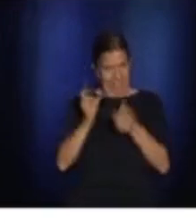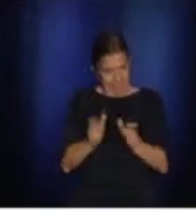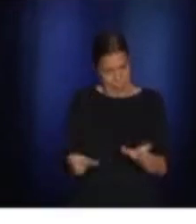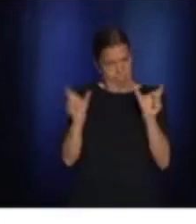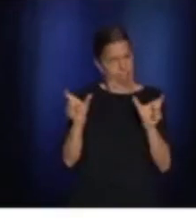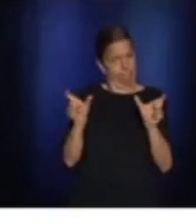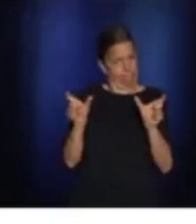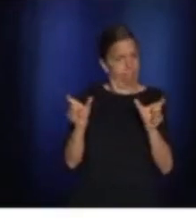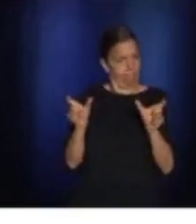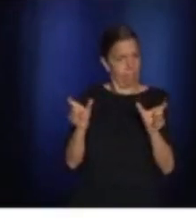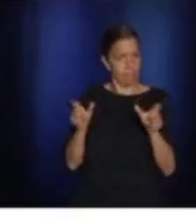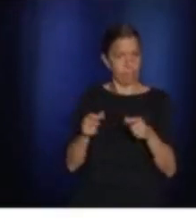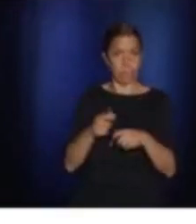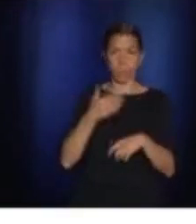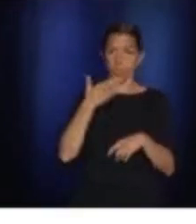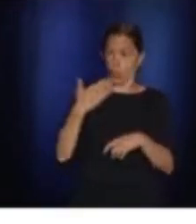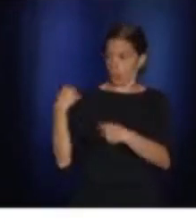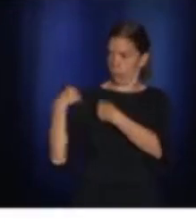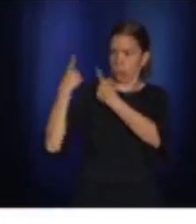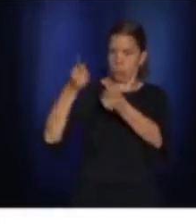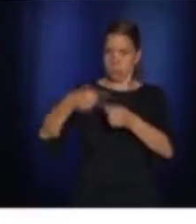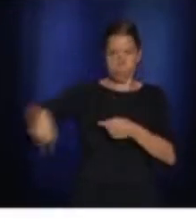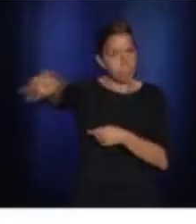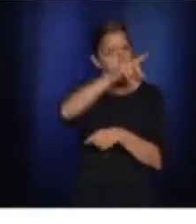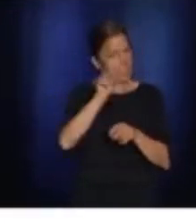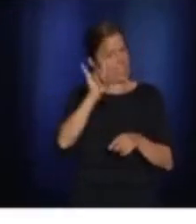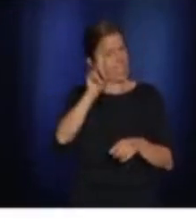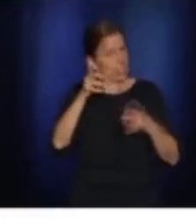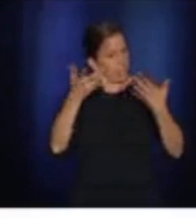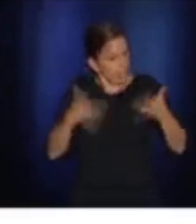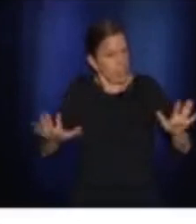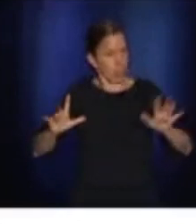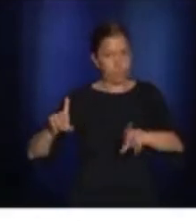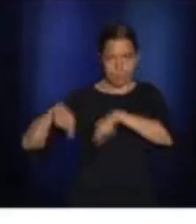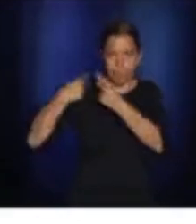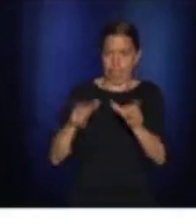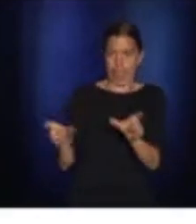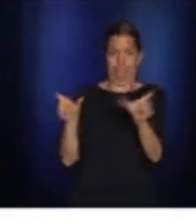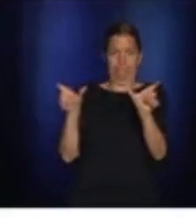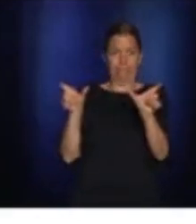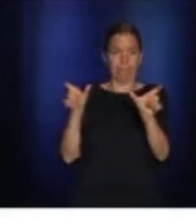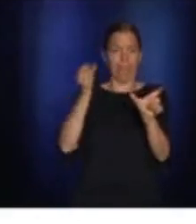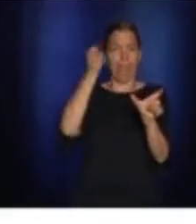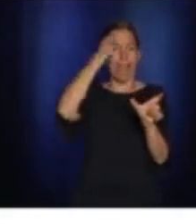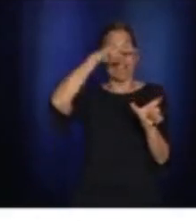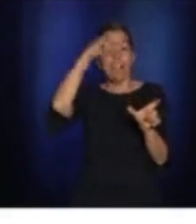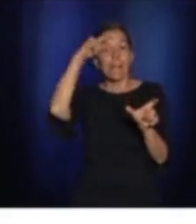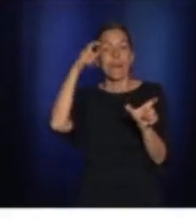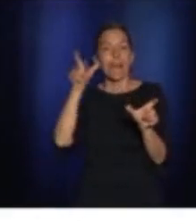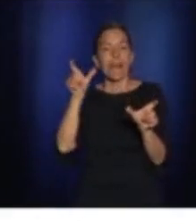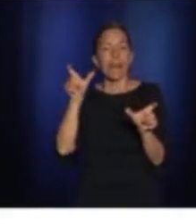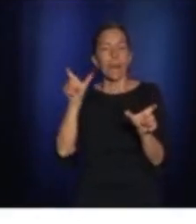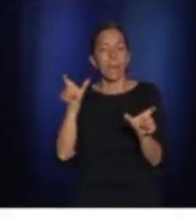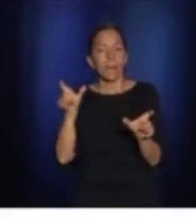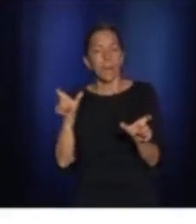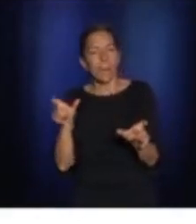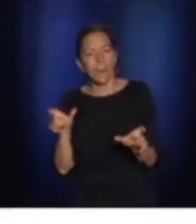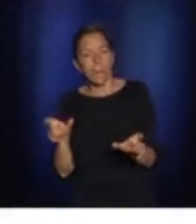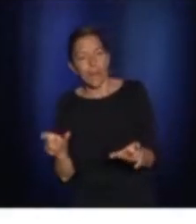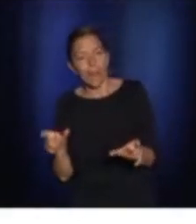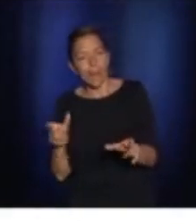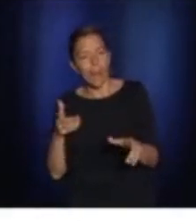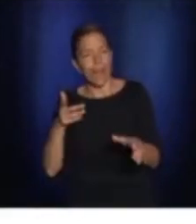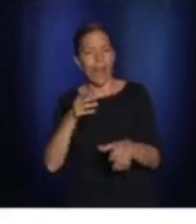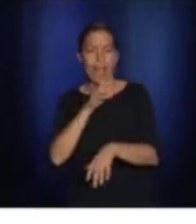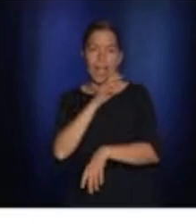We don't want our hospitals to be overcrowded and to have to postpone surgeries. We don't want to